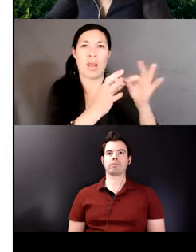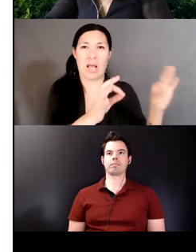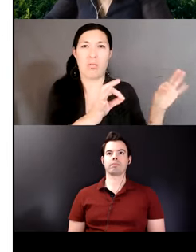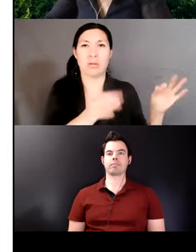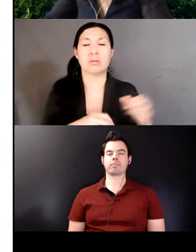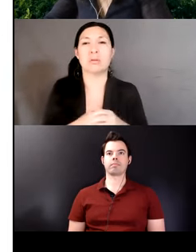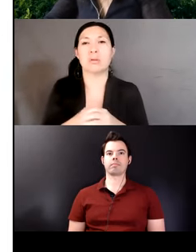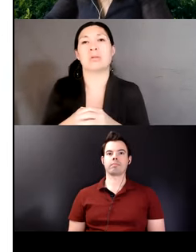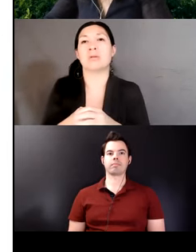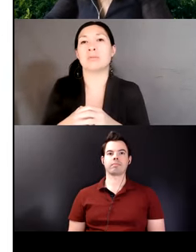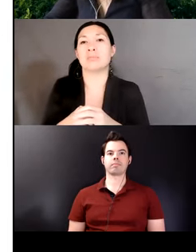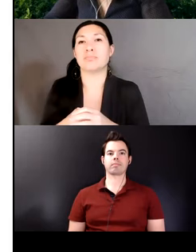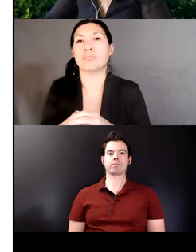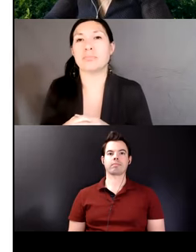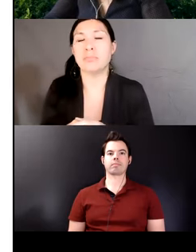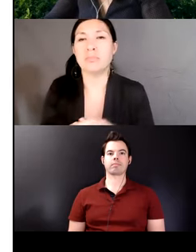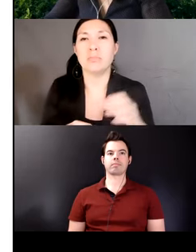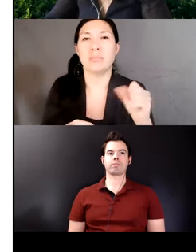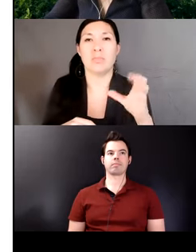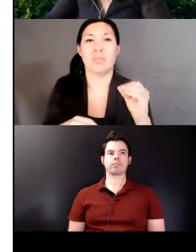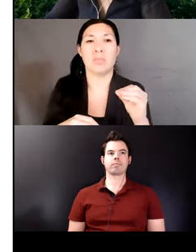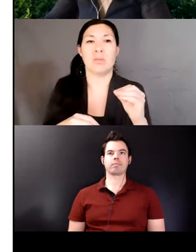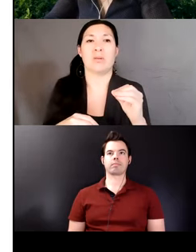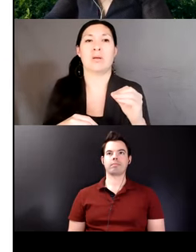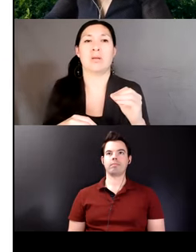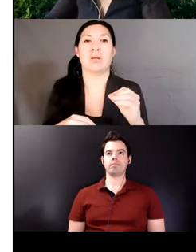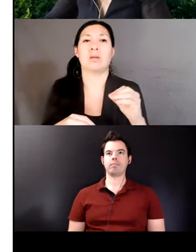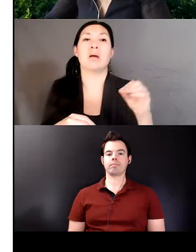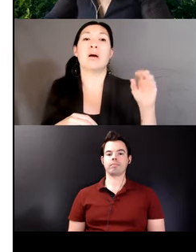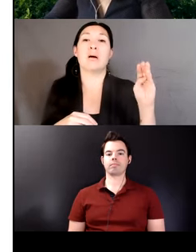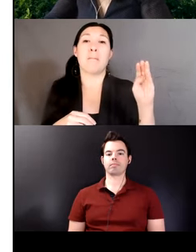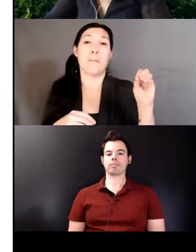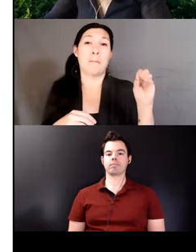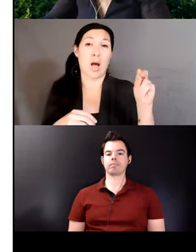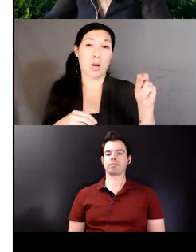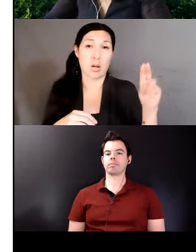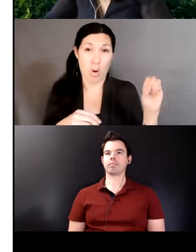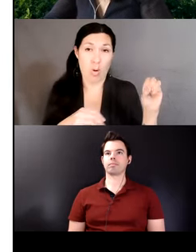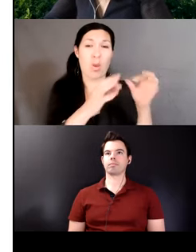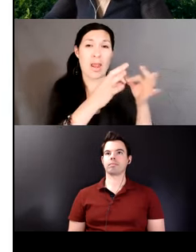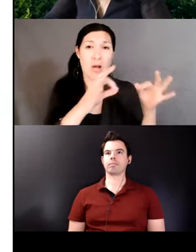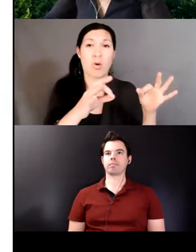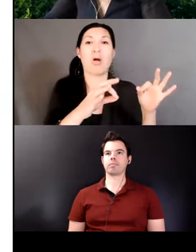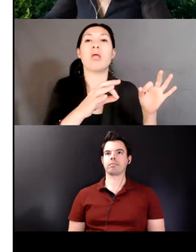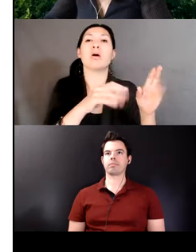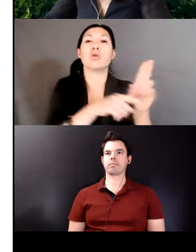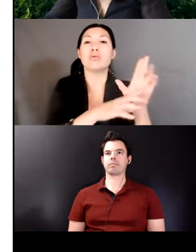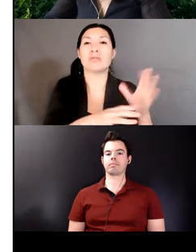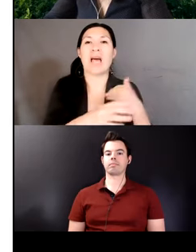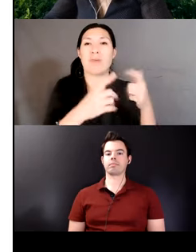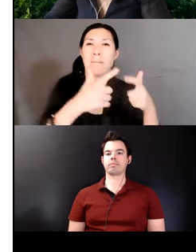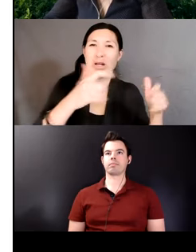grammatical category, monolinguals have a bigger system compared to bilinguals. And I want to